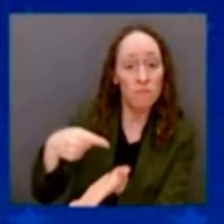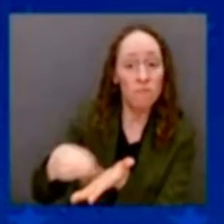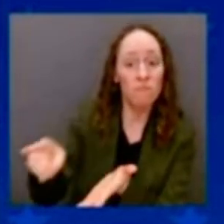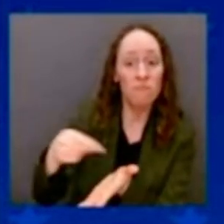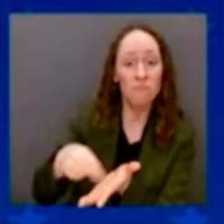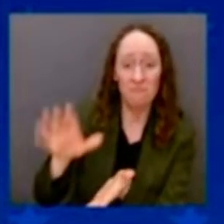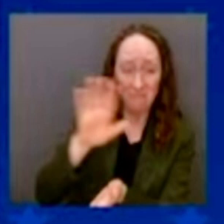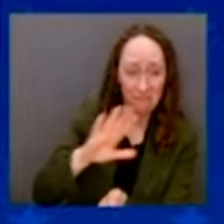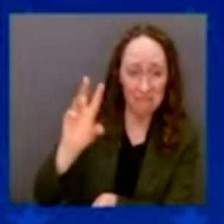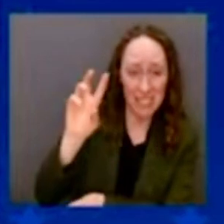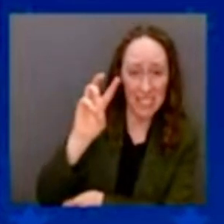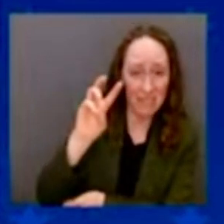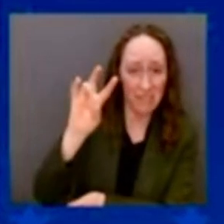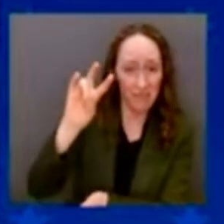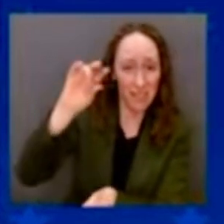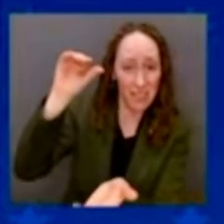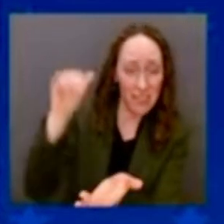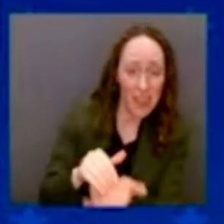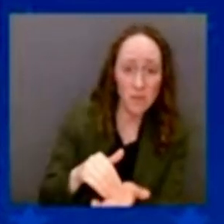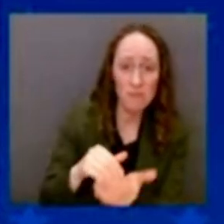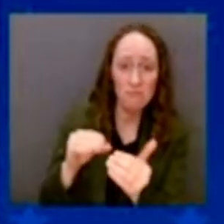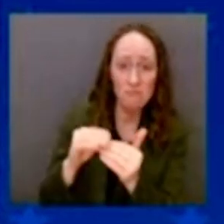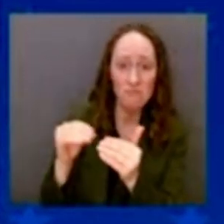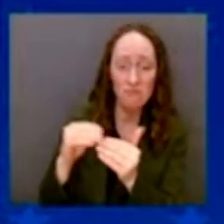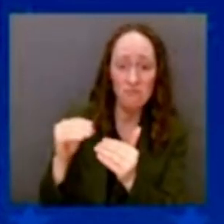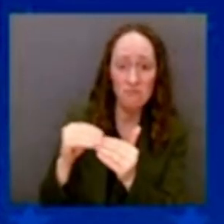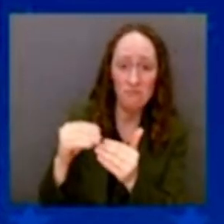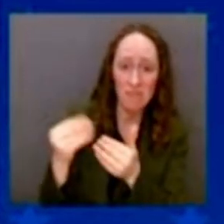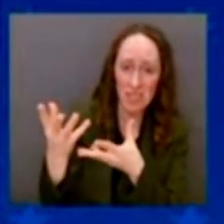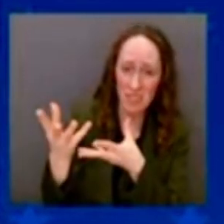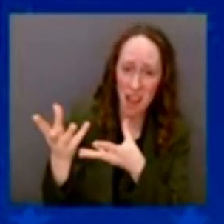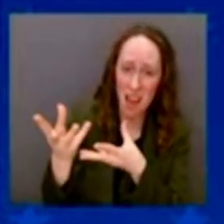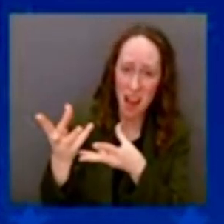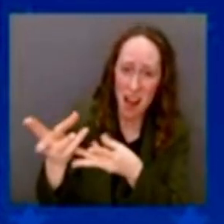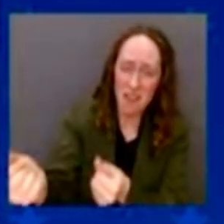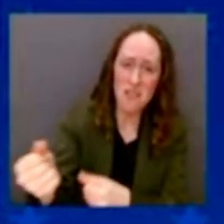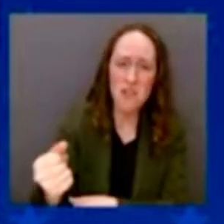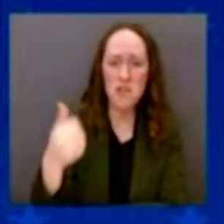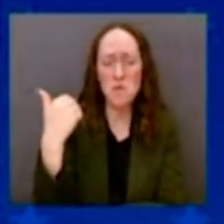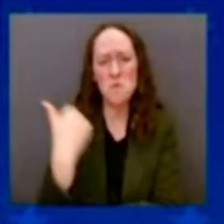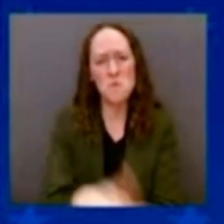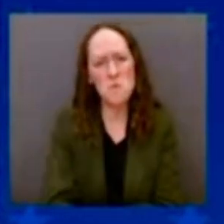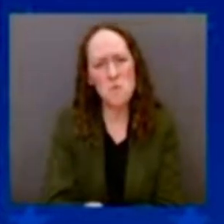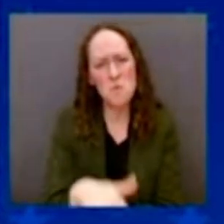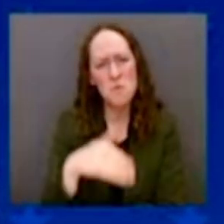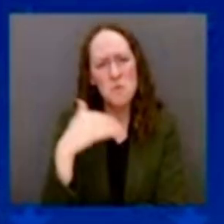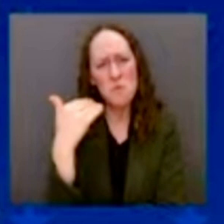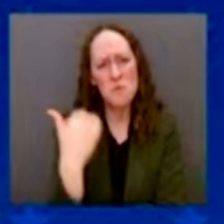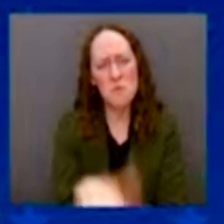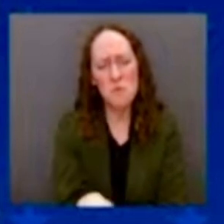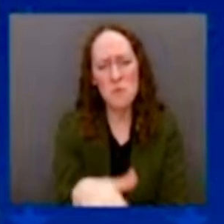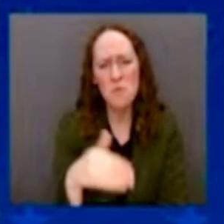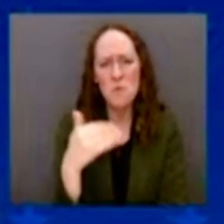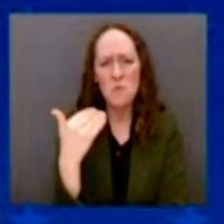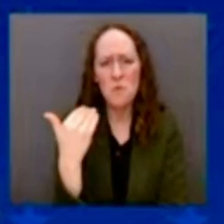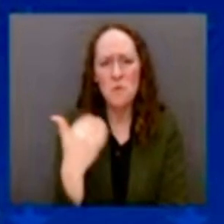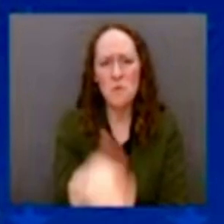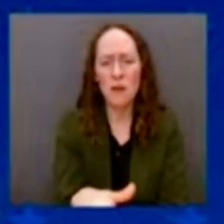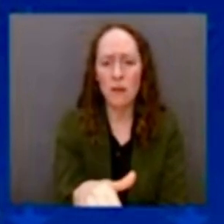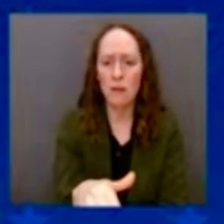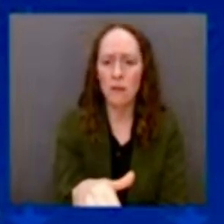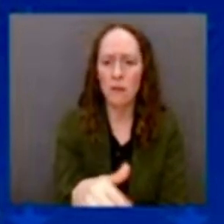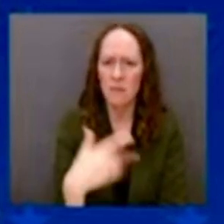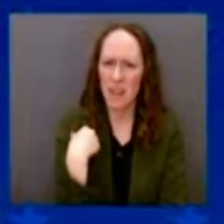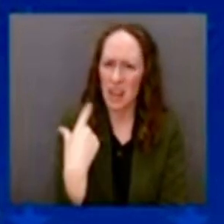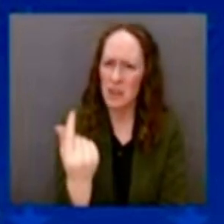How can you possibly deal with that? Well, we just dealt with it, by the way. We just dealt with it. For example, prescription